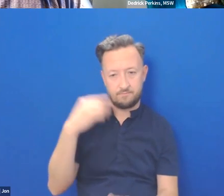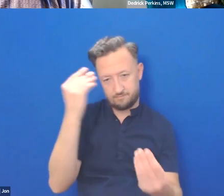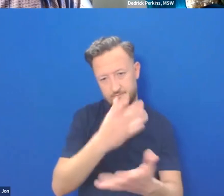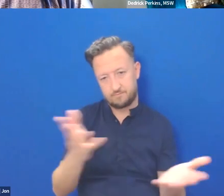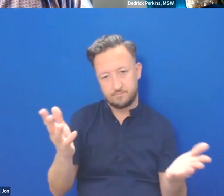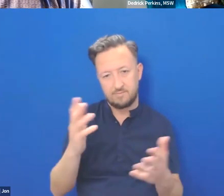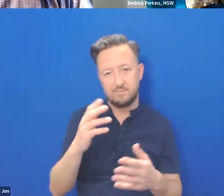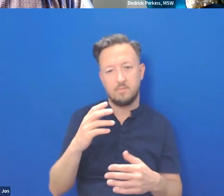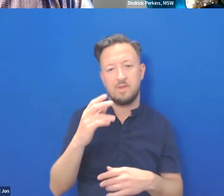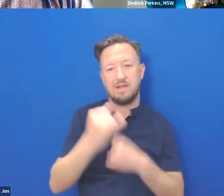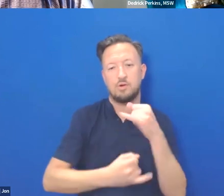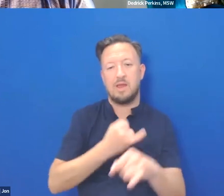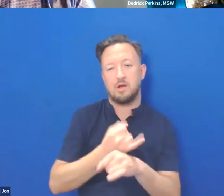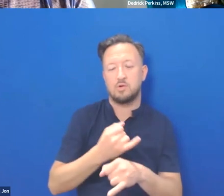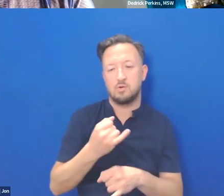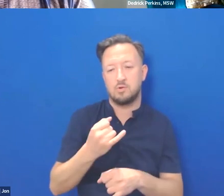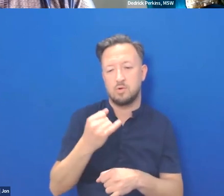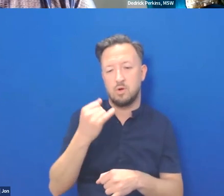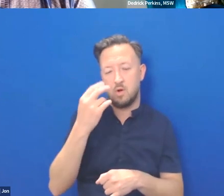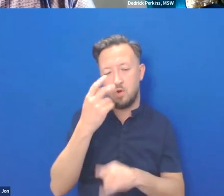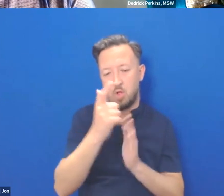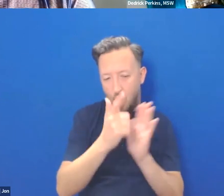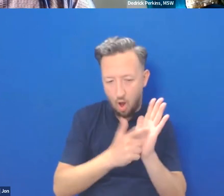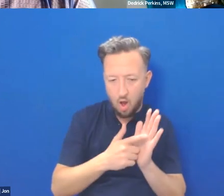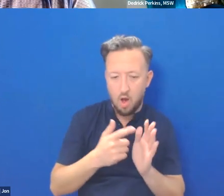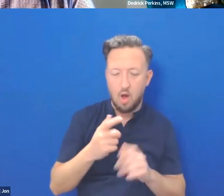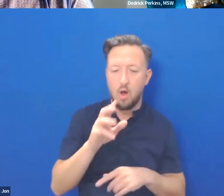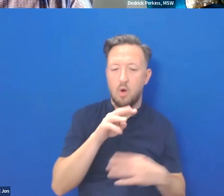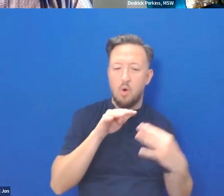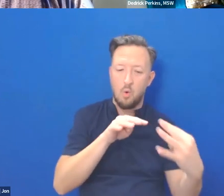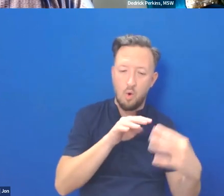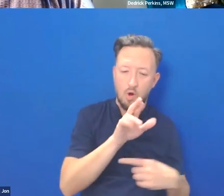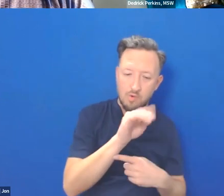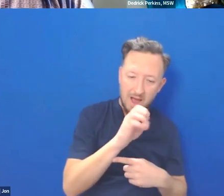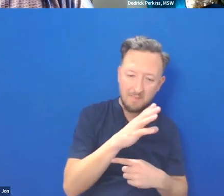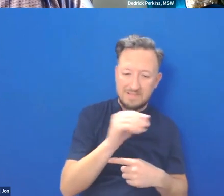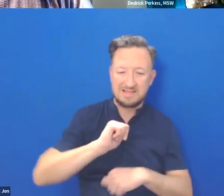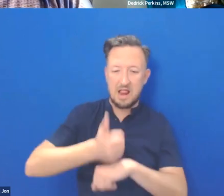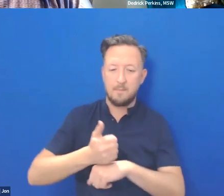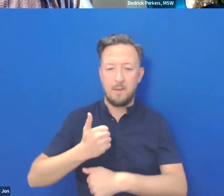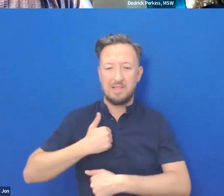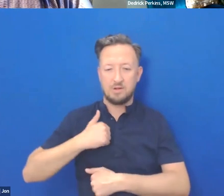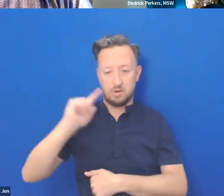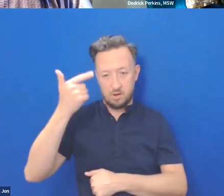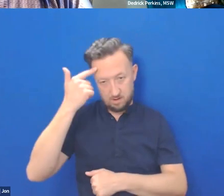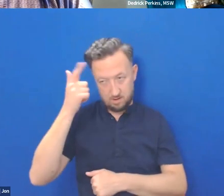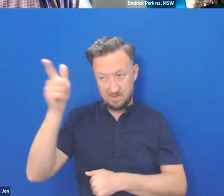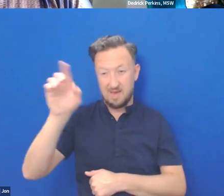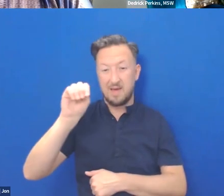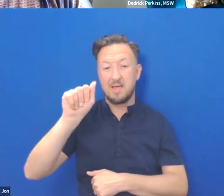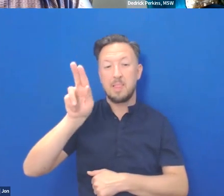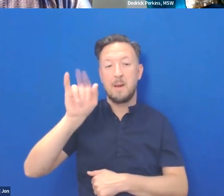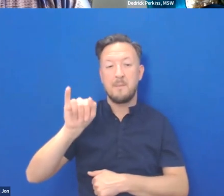of Hawaii under international law with regard to war crimes, the formation of a government military government to the Maui County